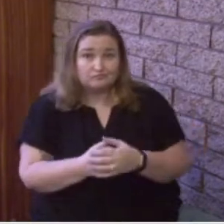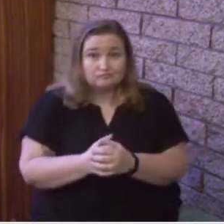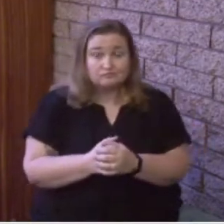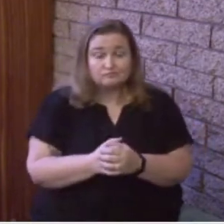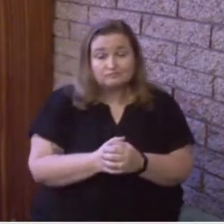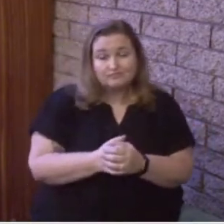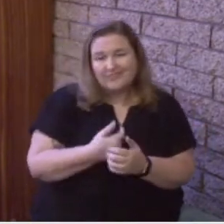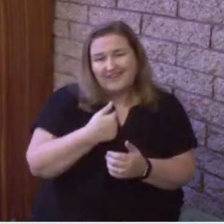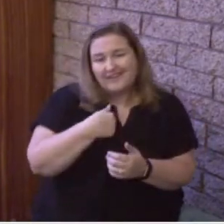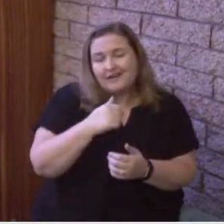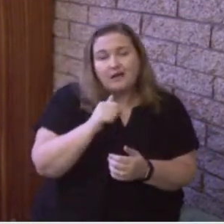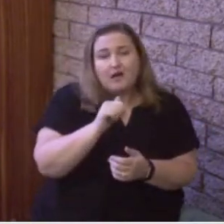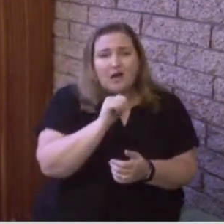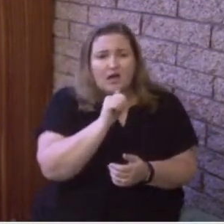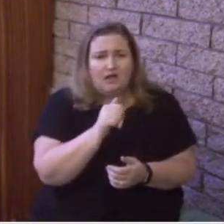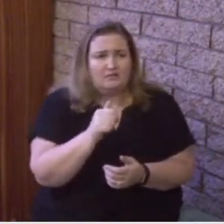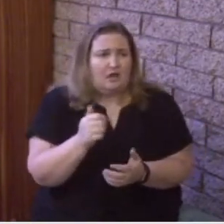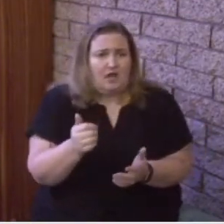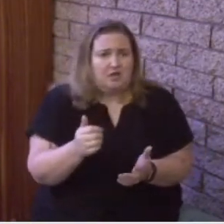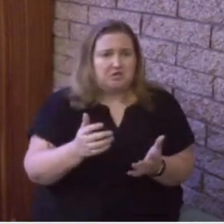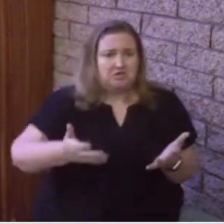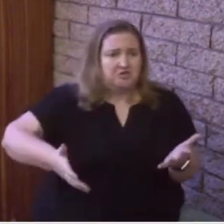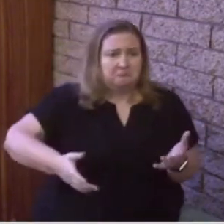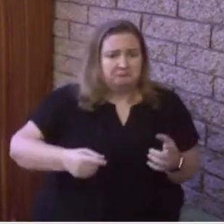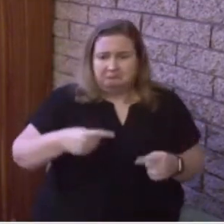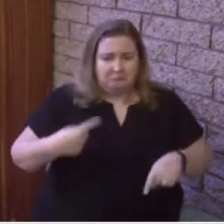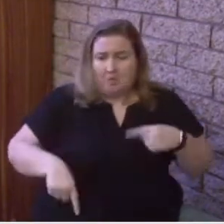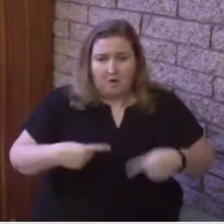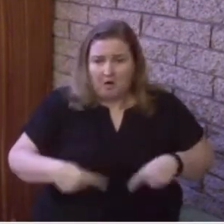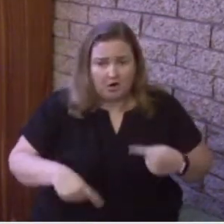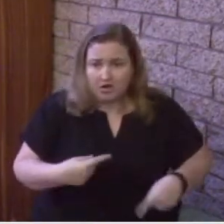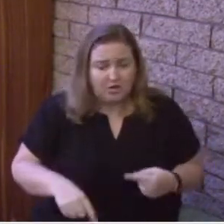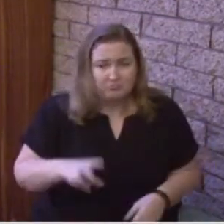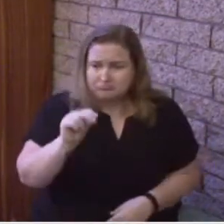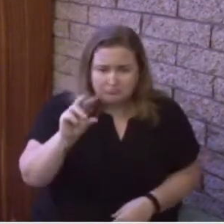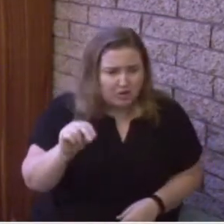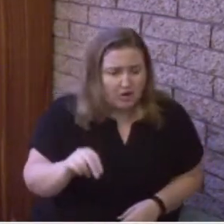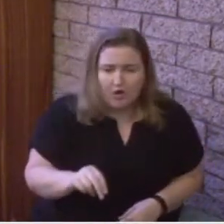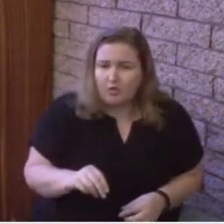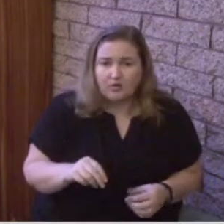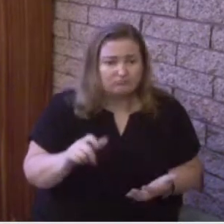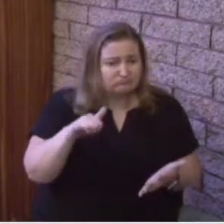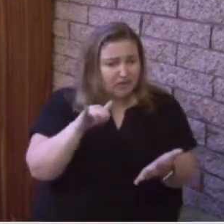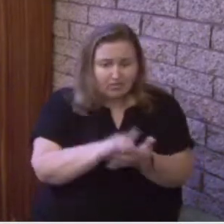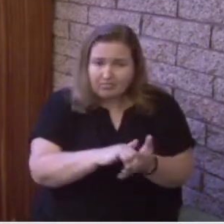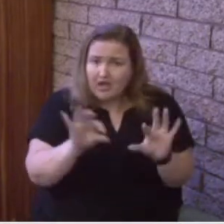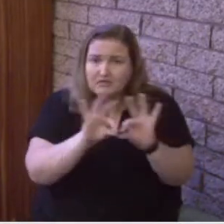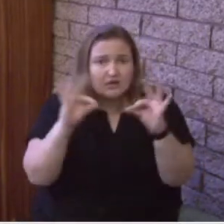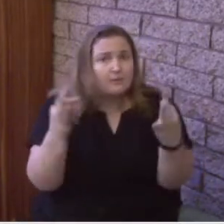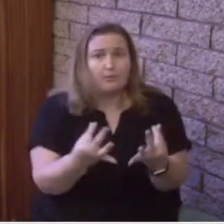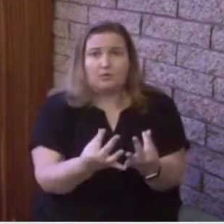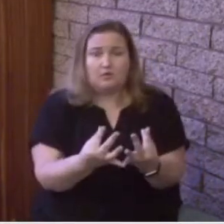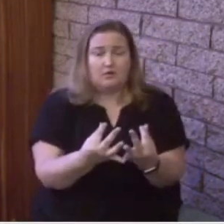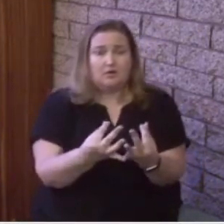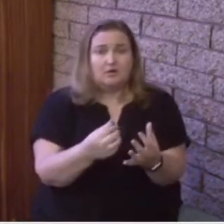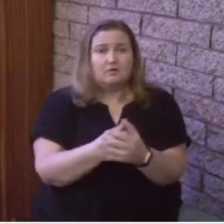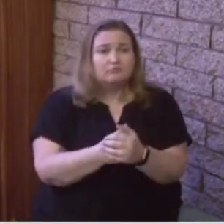And I don't discount that. I don't argue against that. I think that is vital. We talk about,